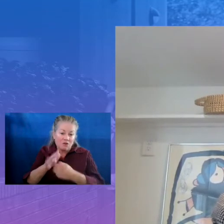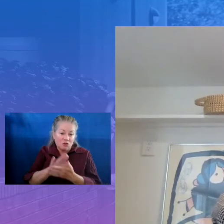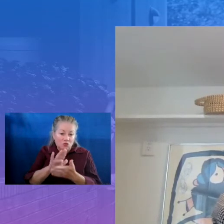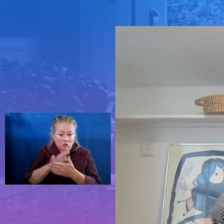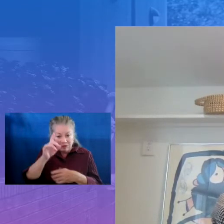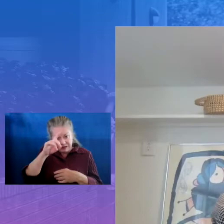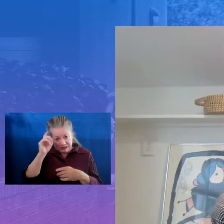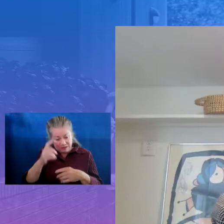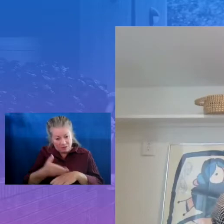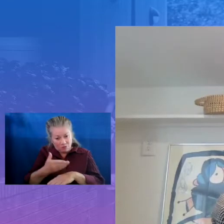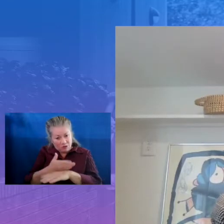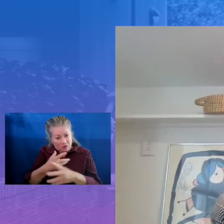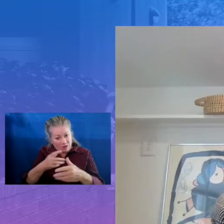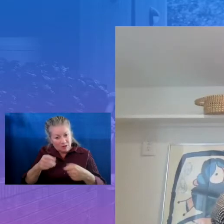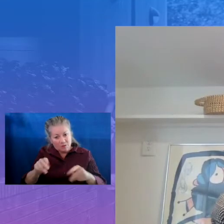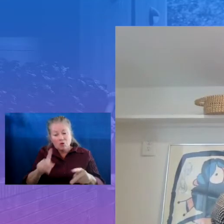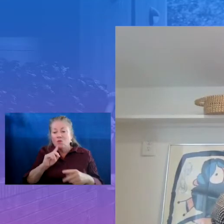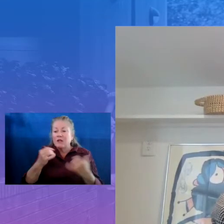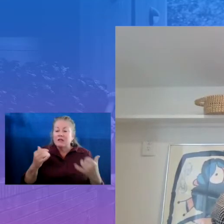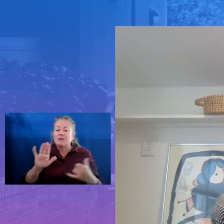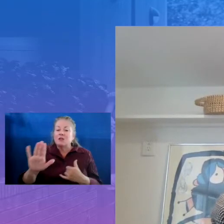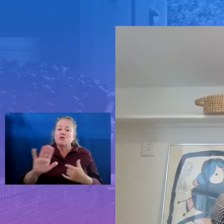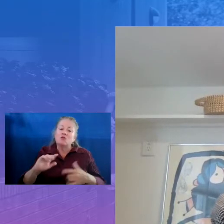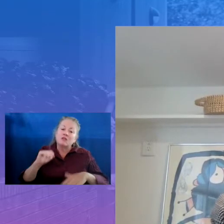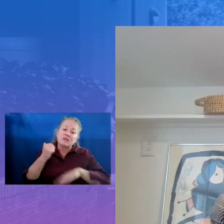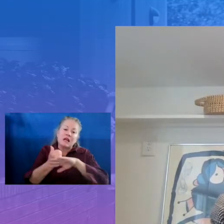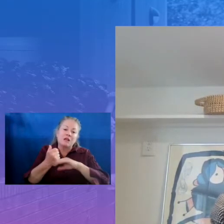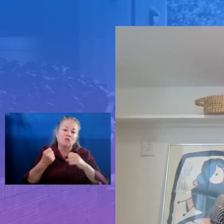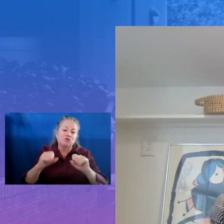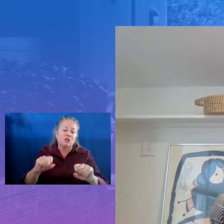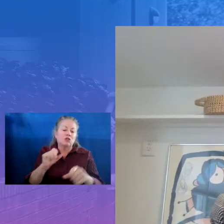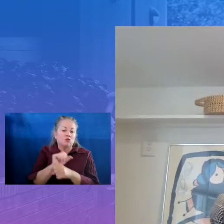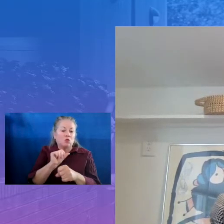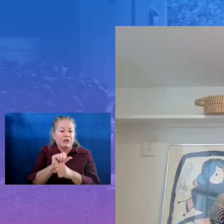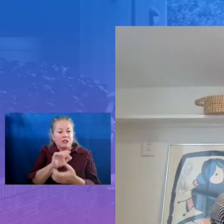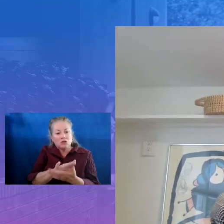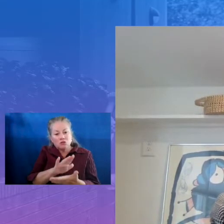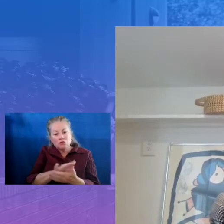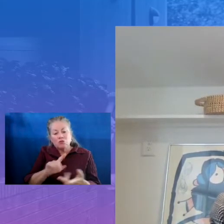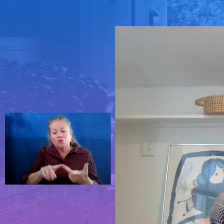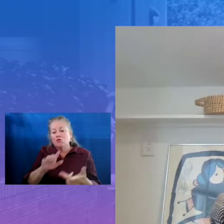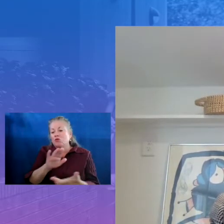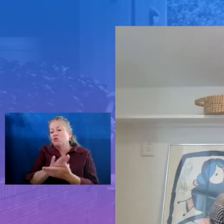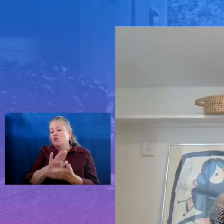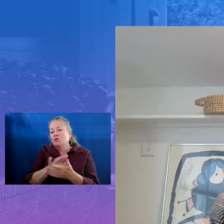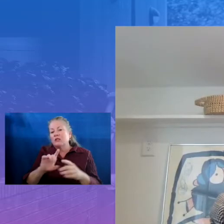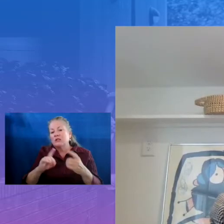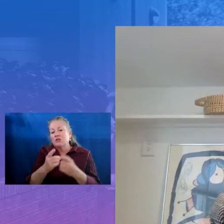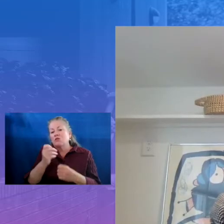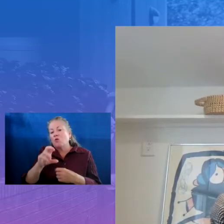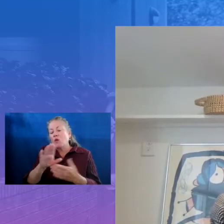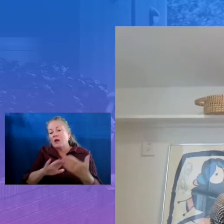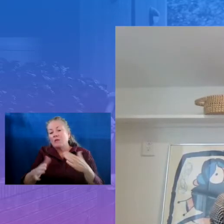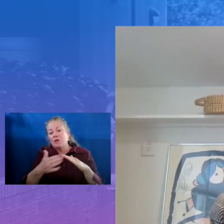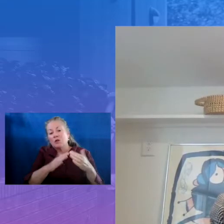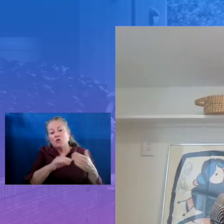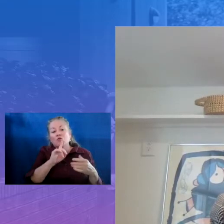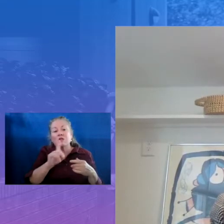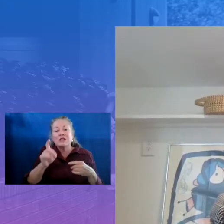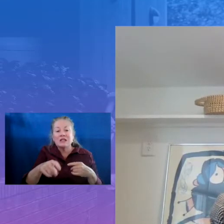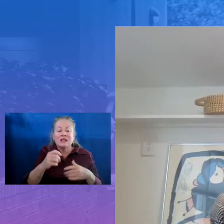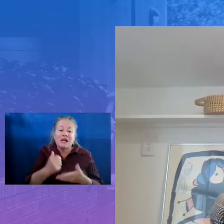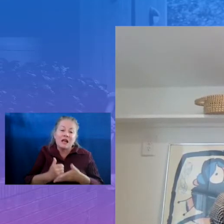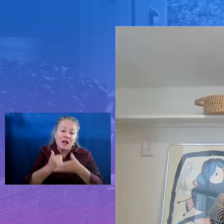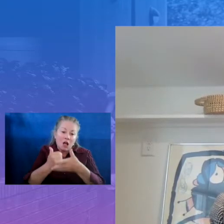set of strategies if you're working in schools, school districts, or communities. They're really needed to help students to make up for lost learning